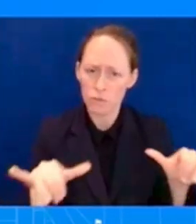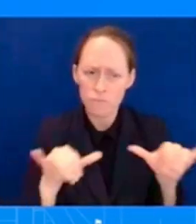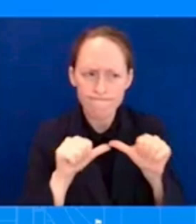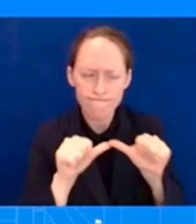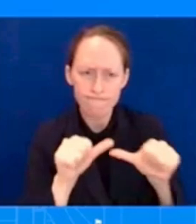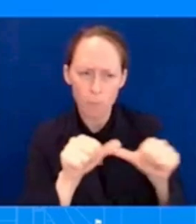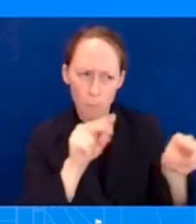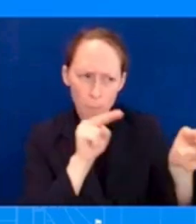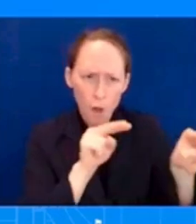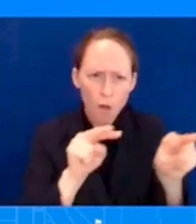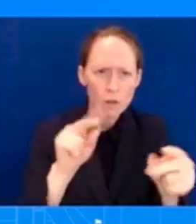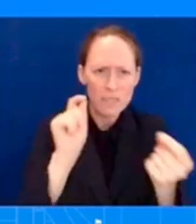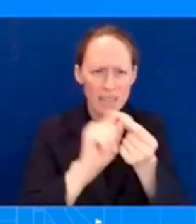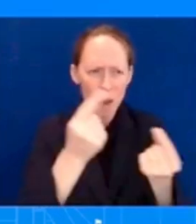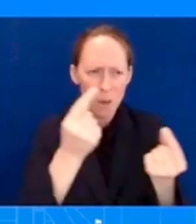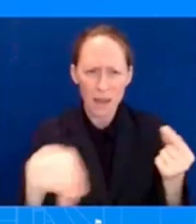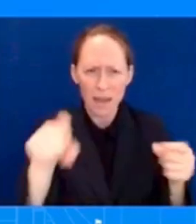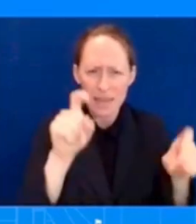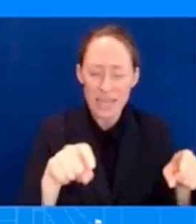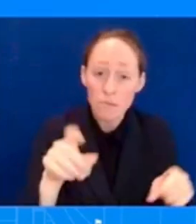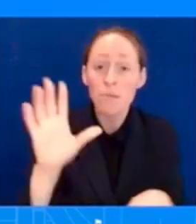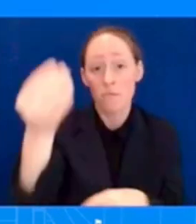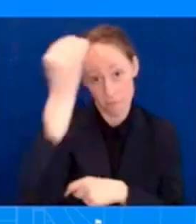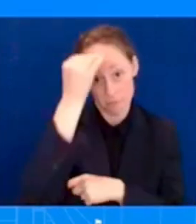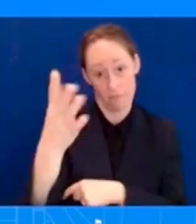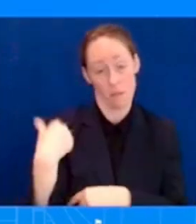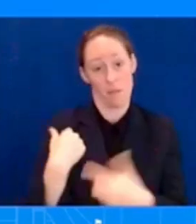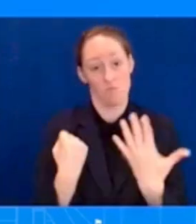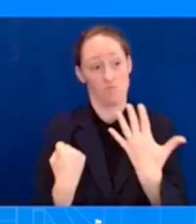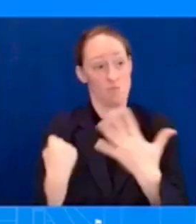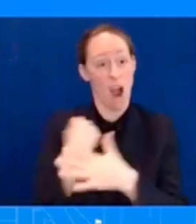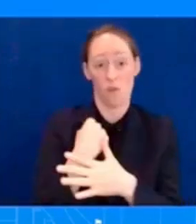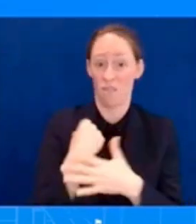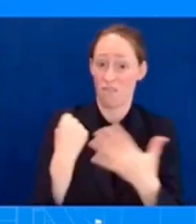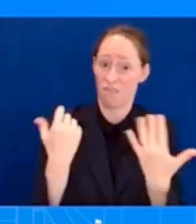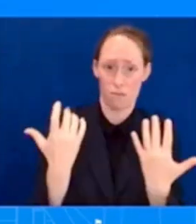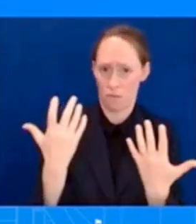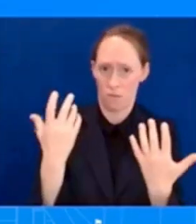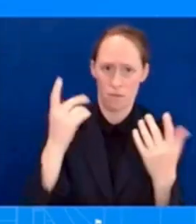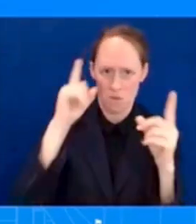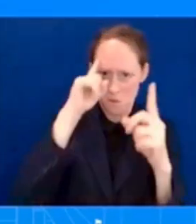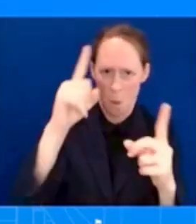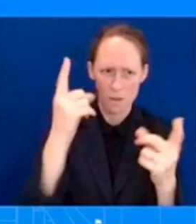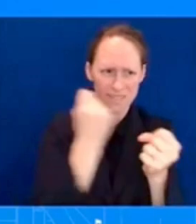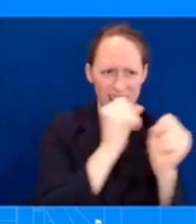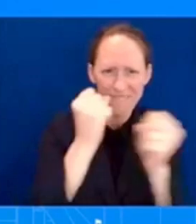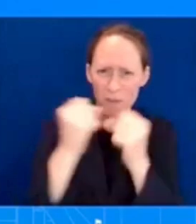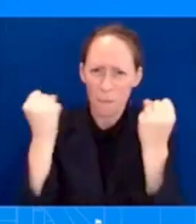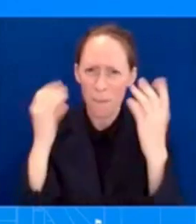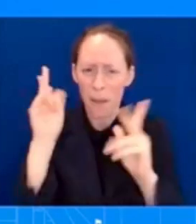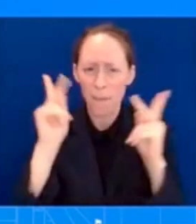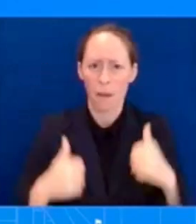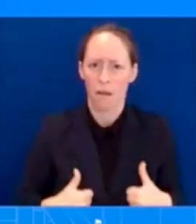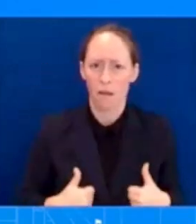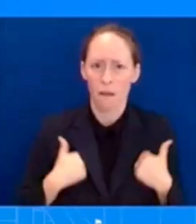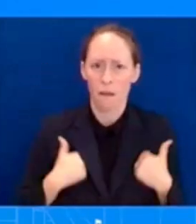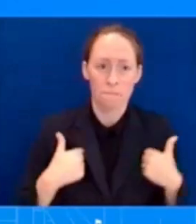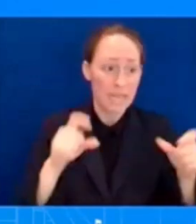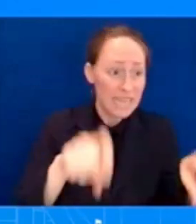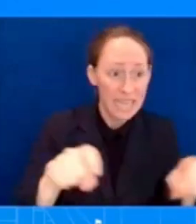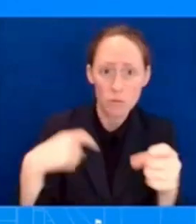and the well-being of the hawaii residents in coordination with our state officials and all of our federal partners